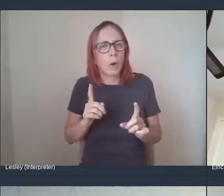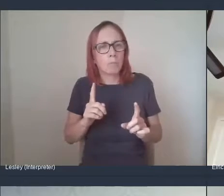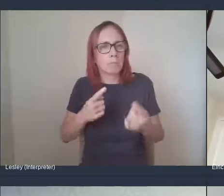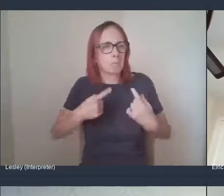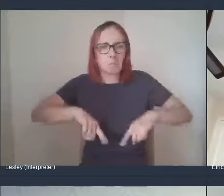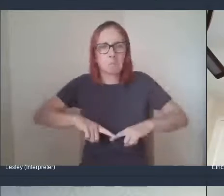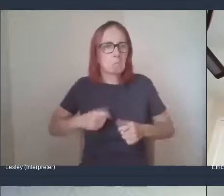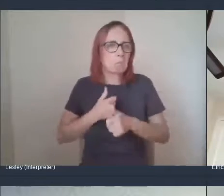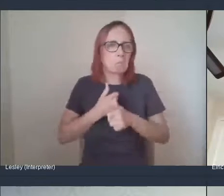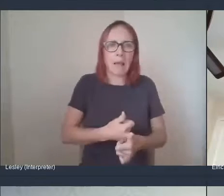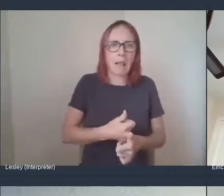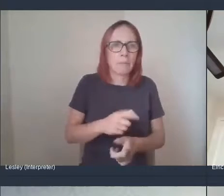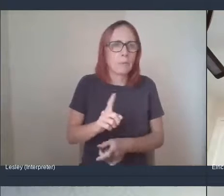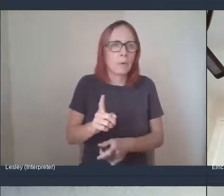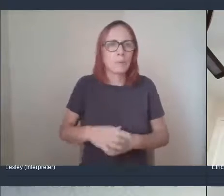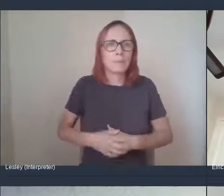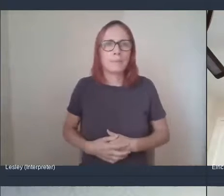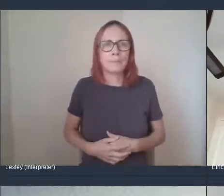what can help?